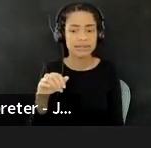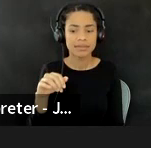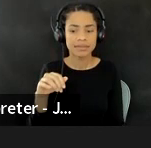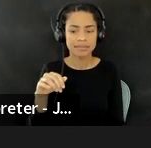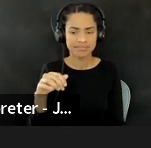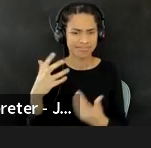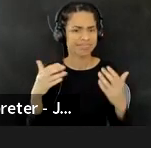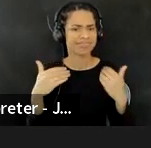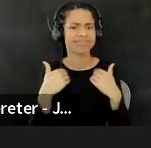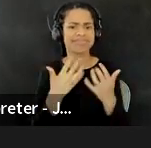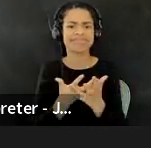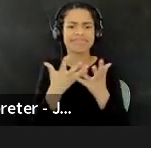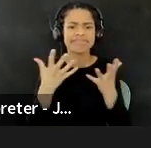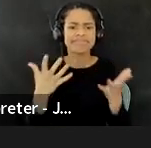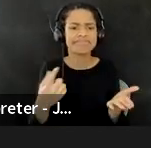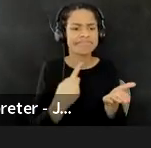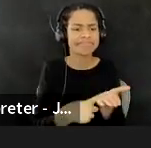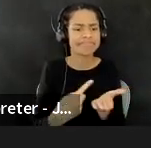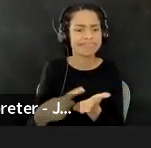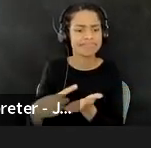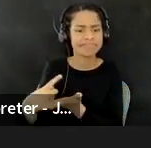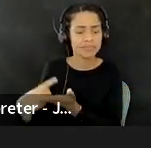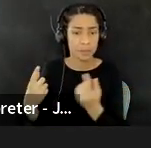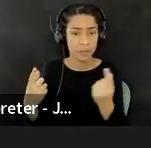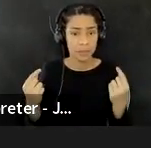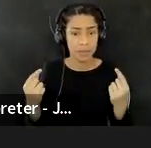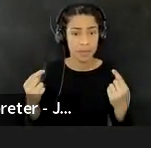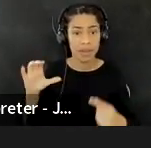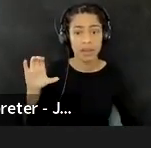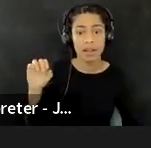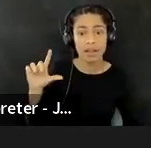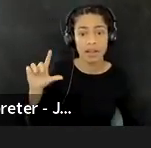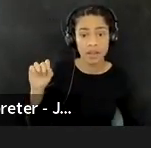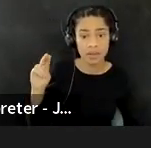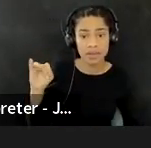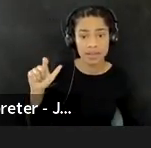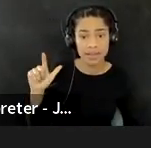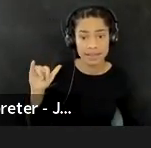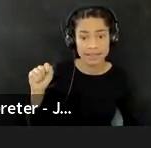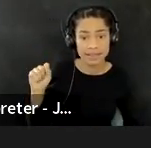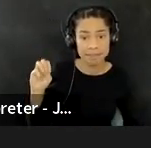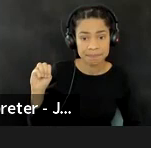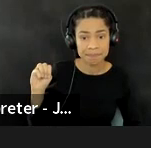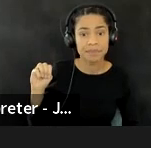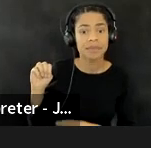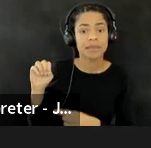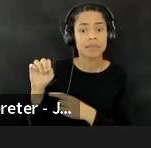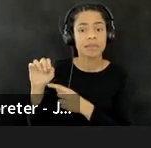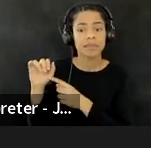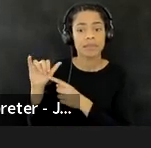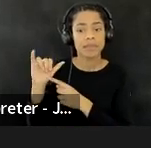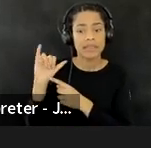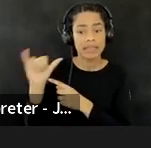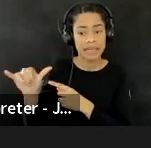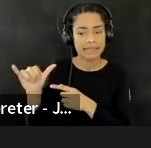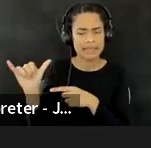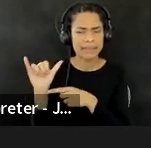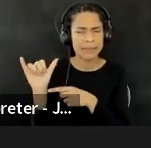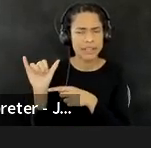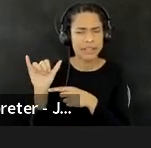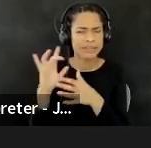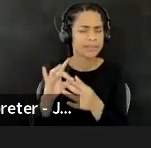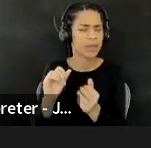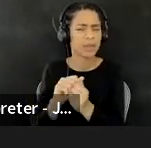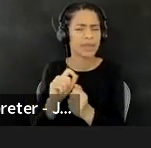conversations about the ways in which colonialism, uh, it's, it's similar to the way that we talk about, I think, um, the toxicity